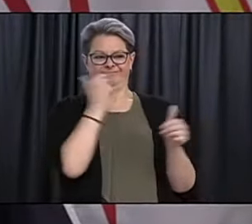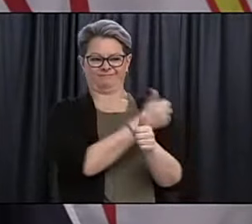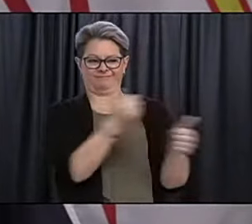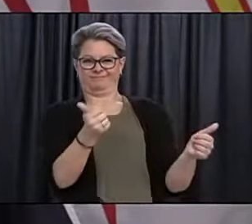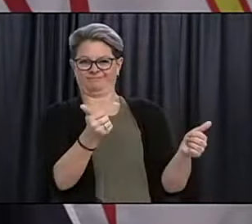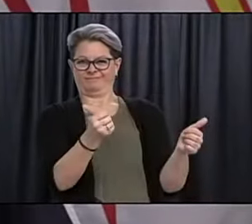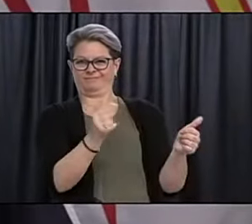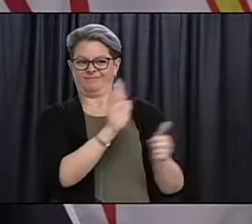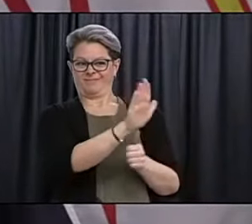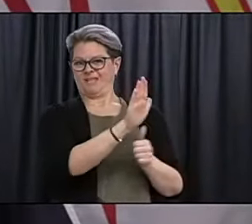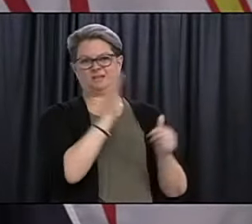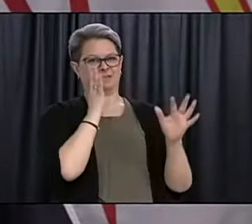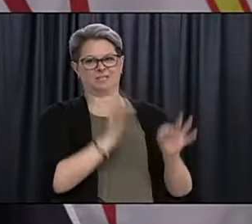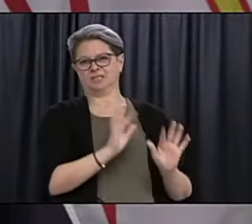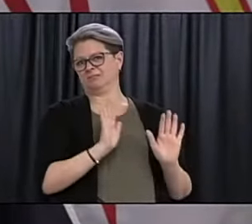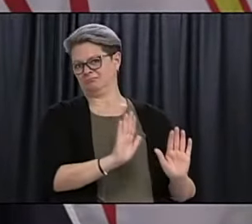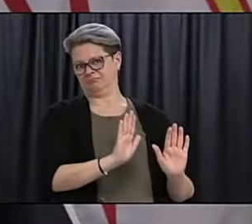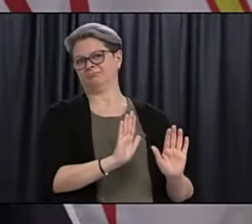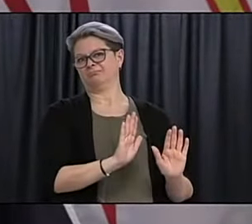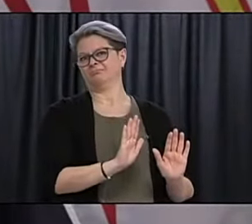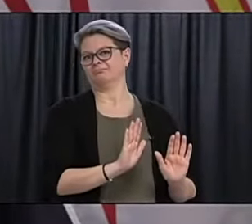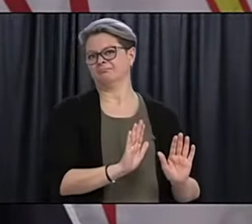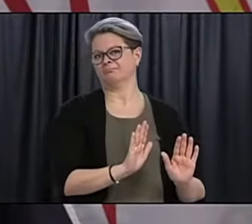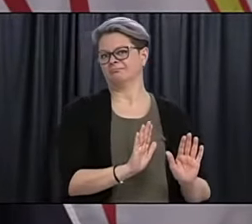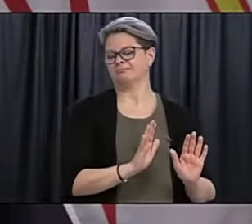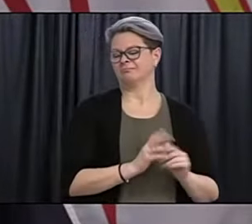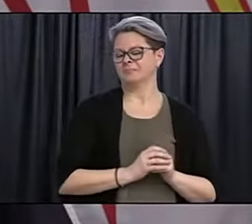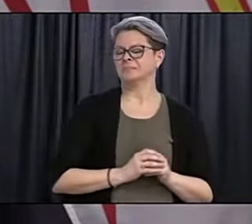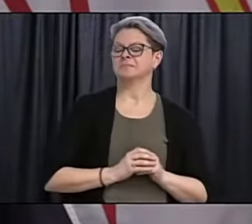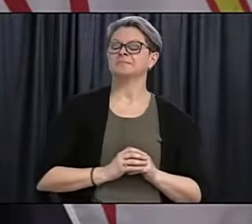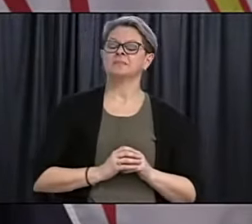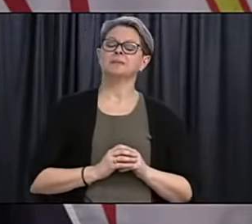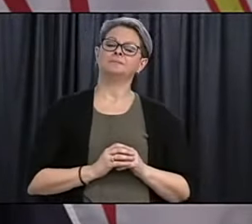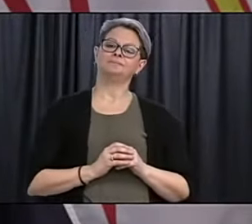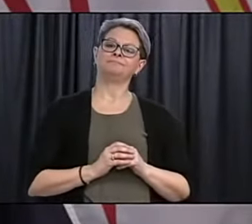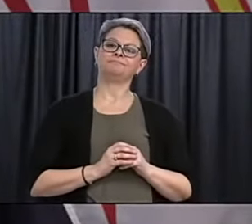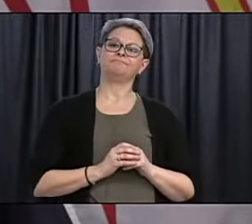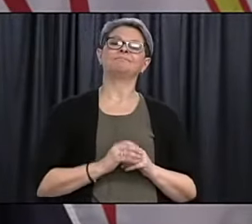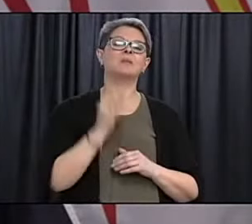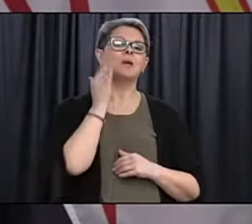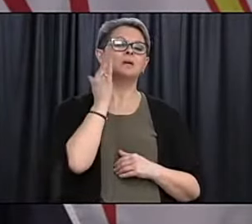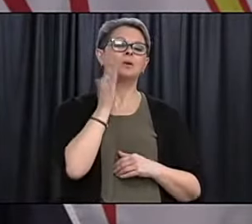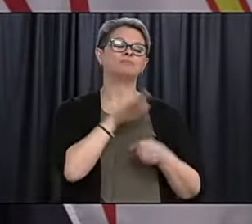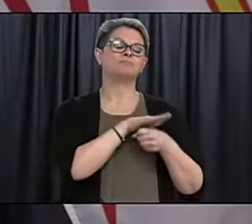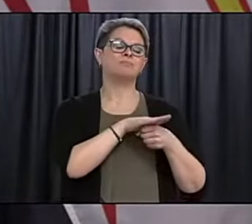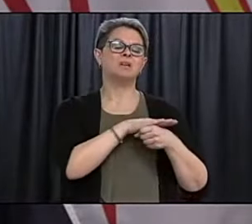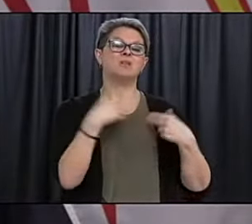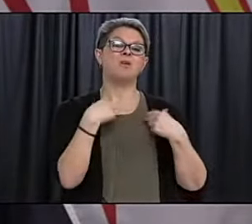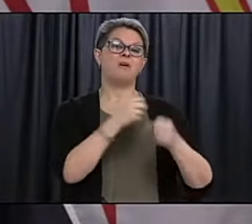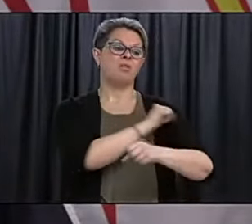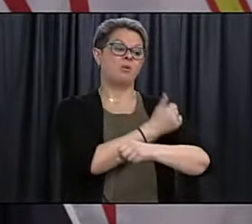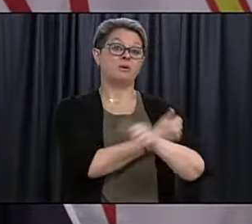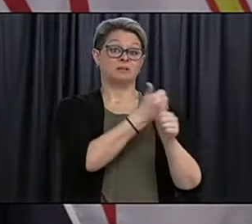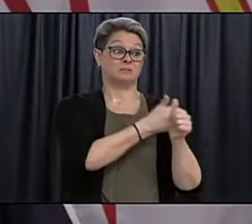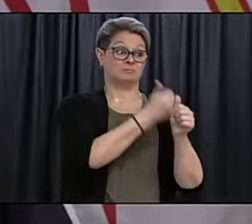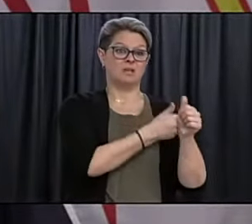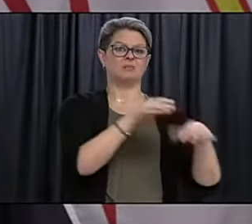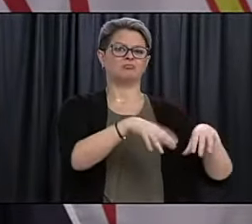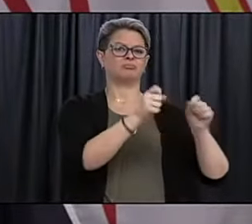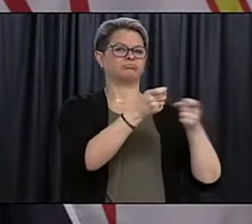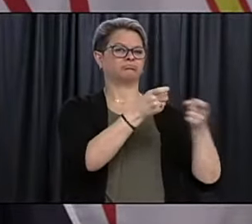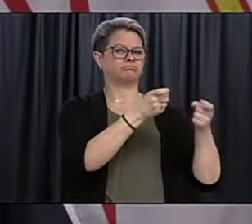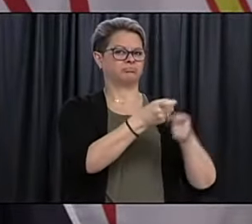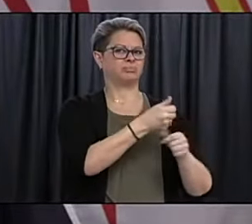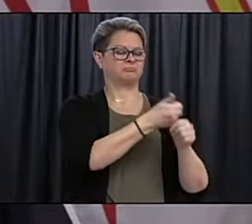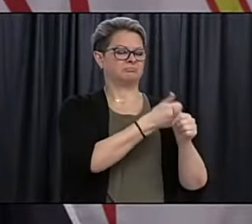for that discussion to make sure that you know there's um there's guidance in place but the regional health authorities certainly would have that in hand.